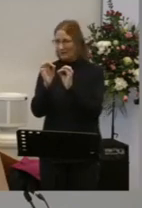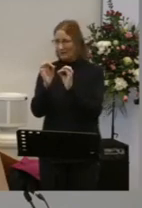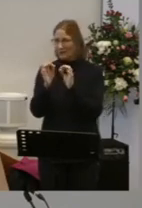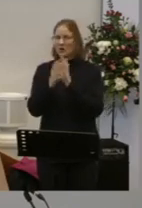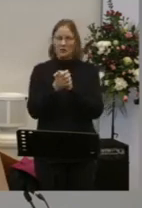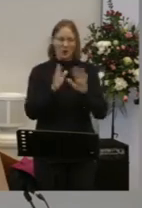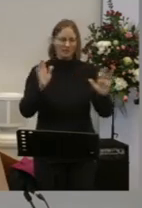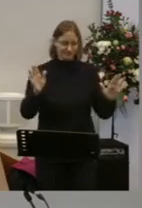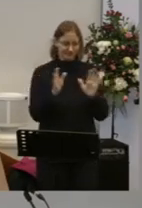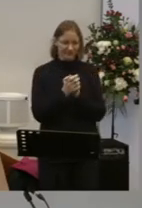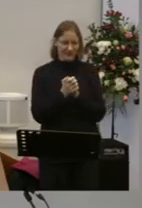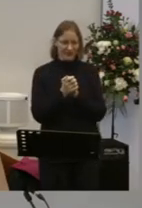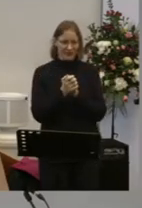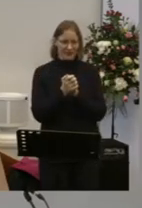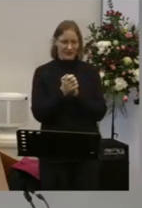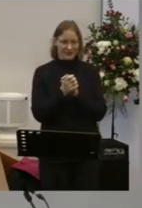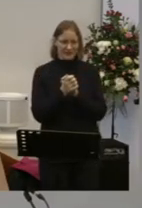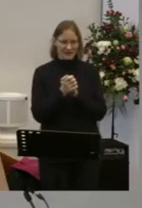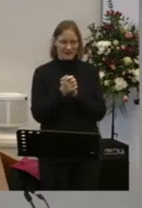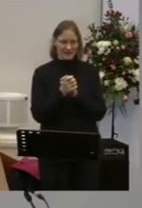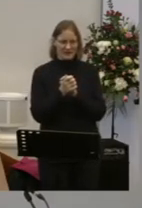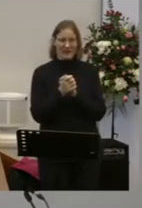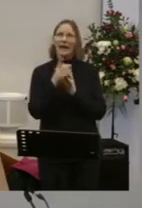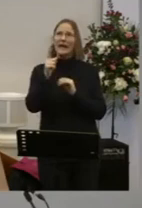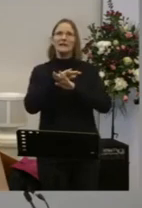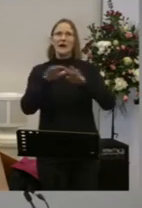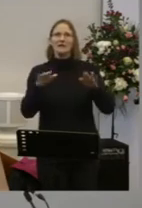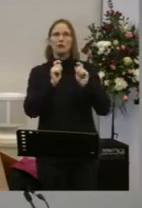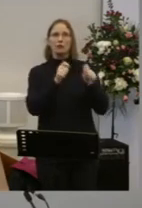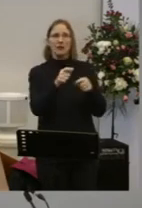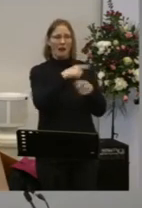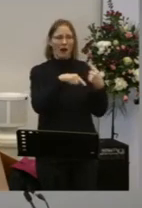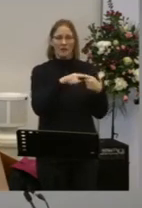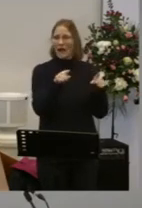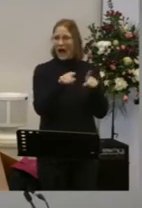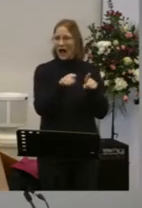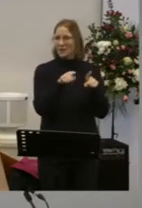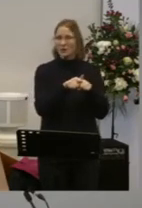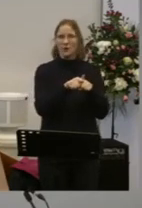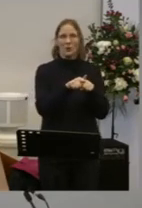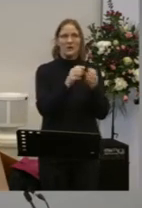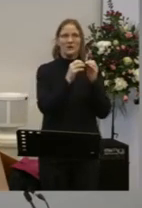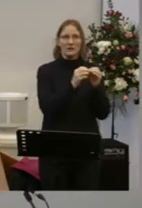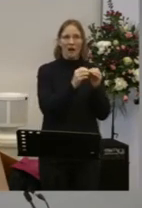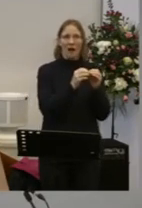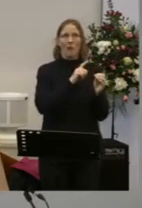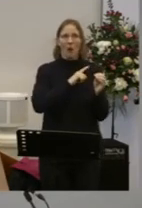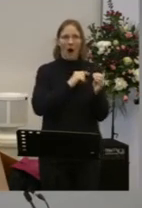He doesn't just treat you like You didn't do the things That you did do He treats you like You did all the things That Jesus did